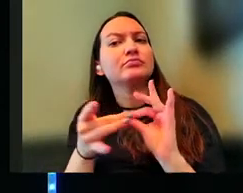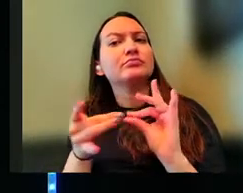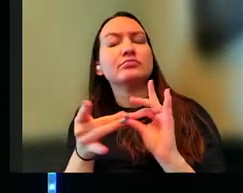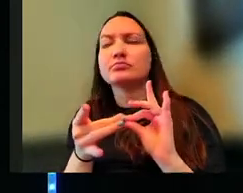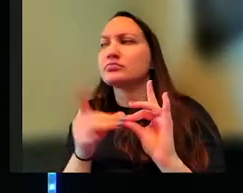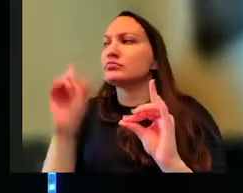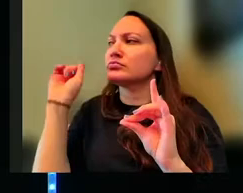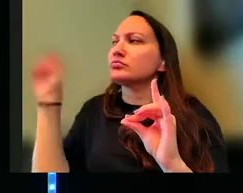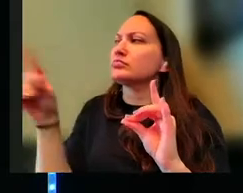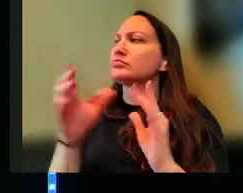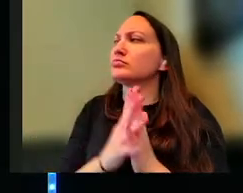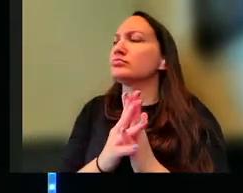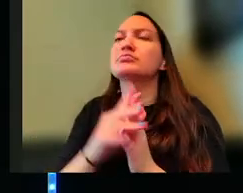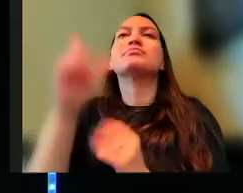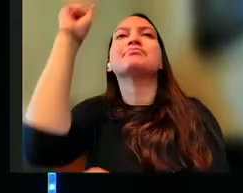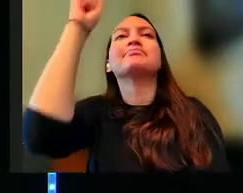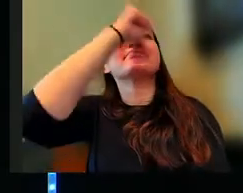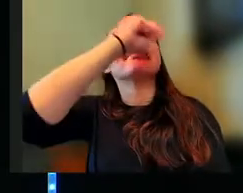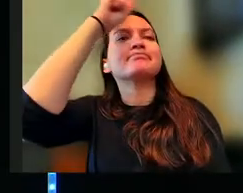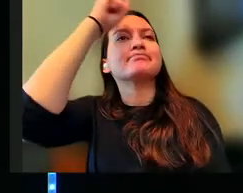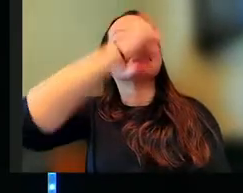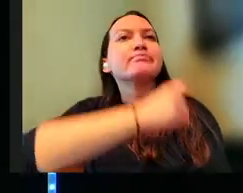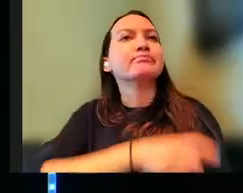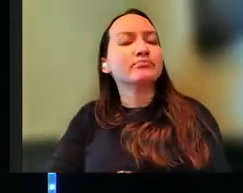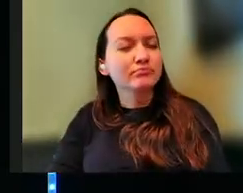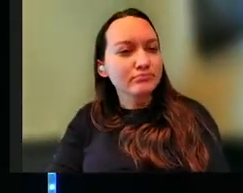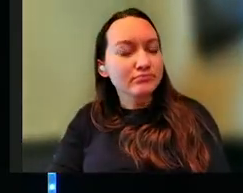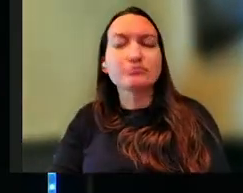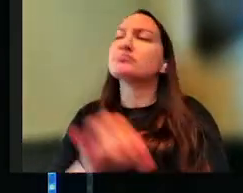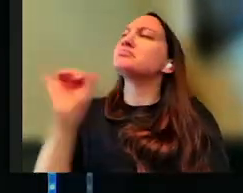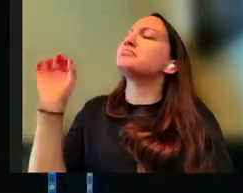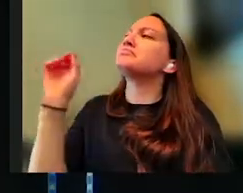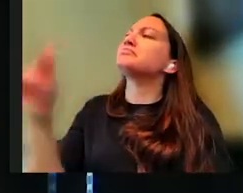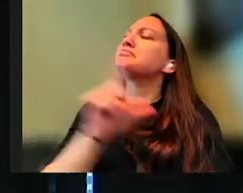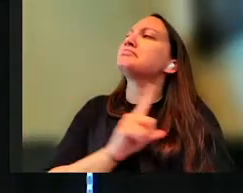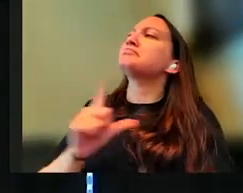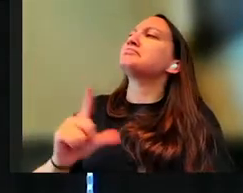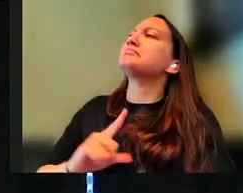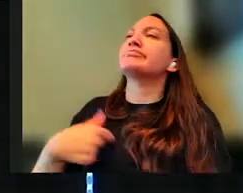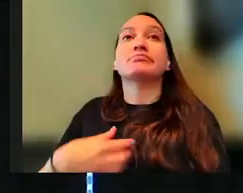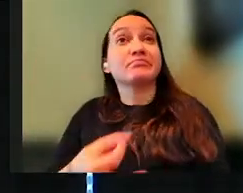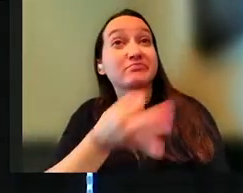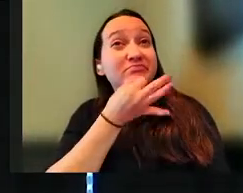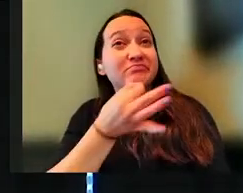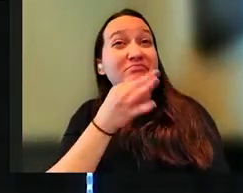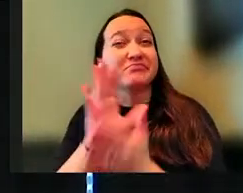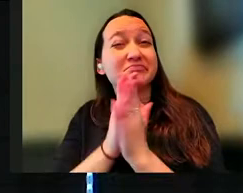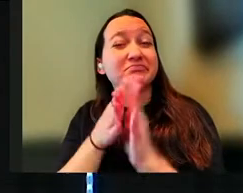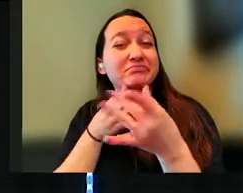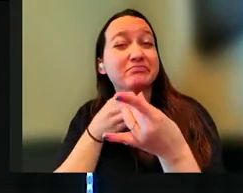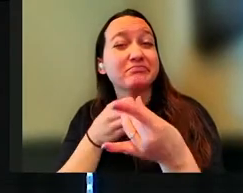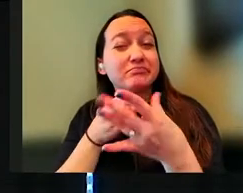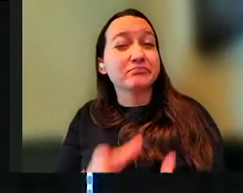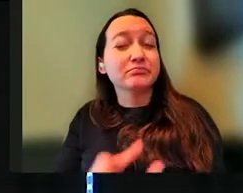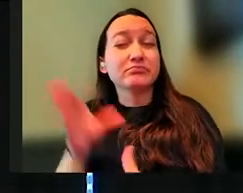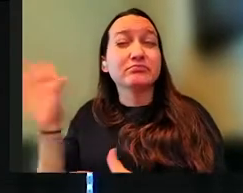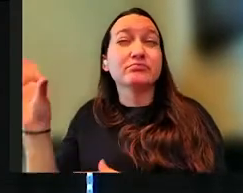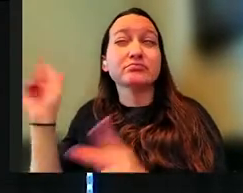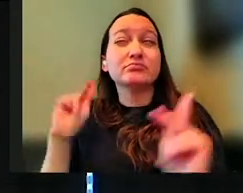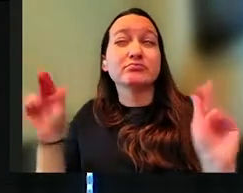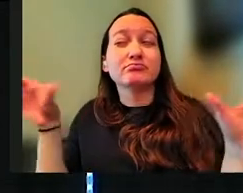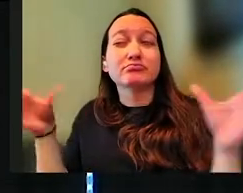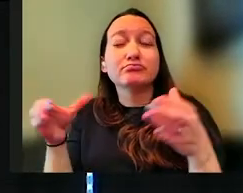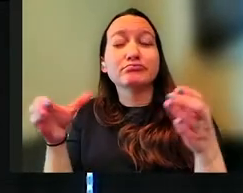asks for wisdom. It's like, all right, Lord, I'm about to be the leader of your people. I'm about to